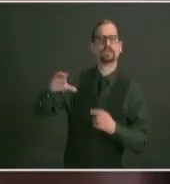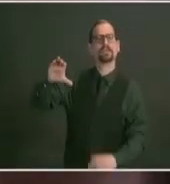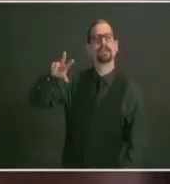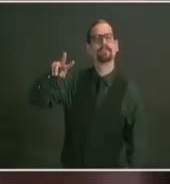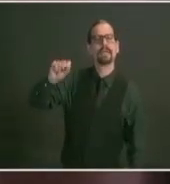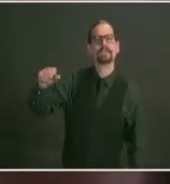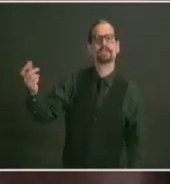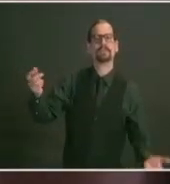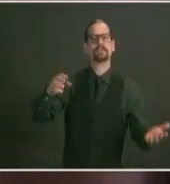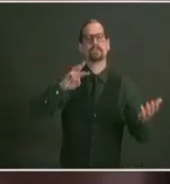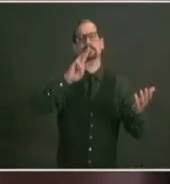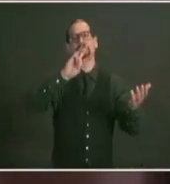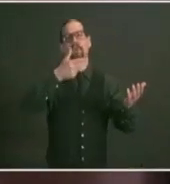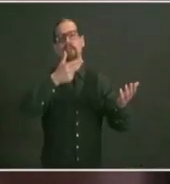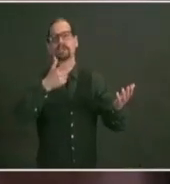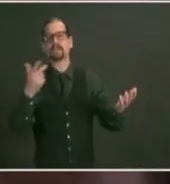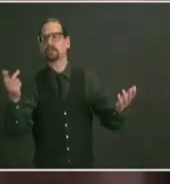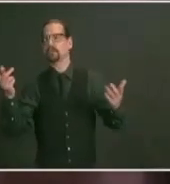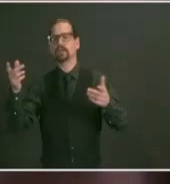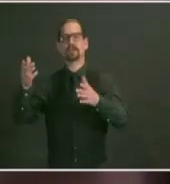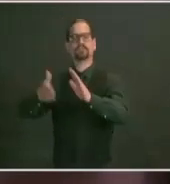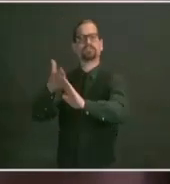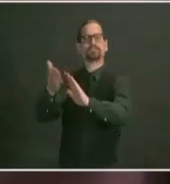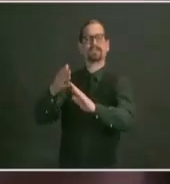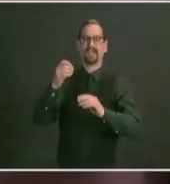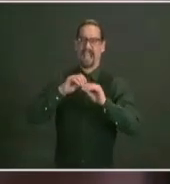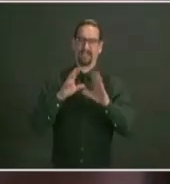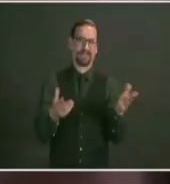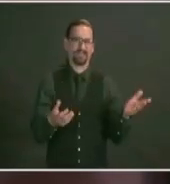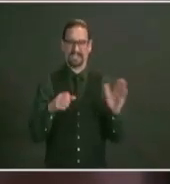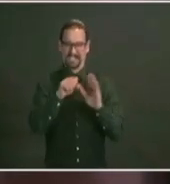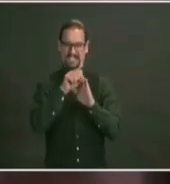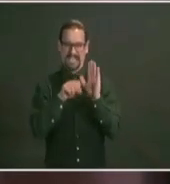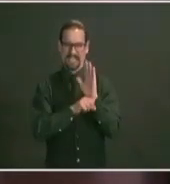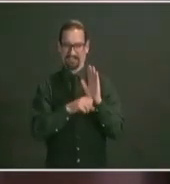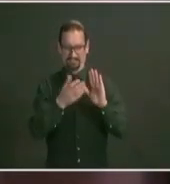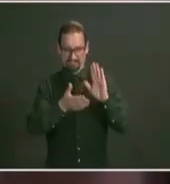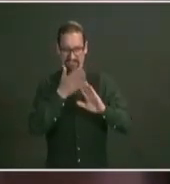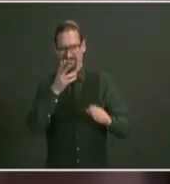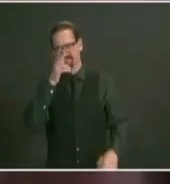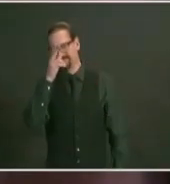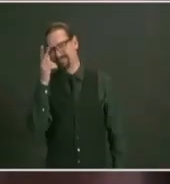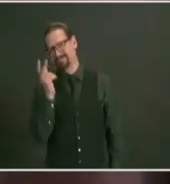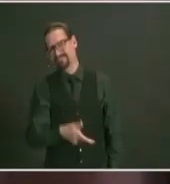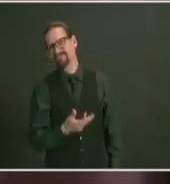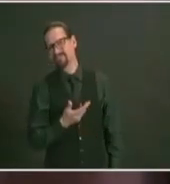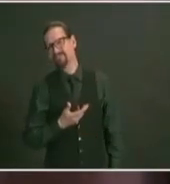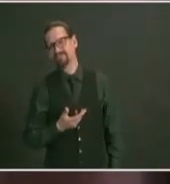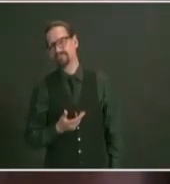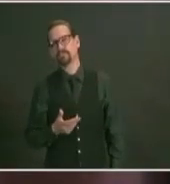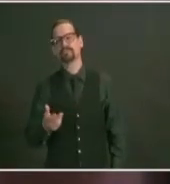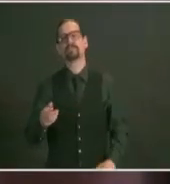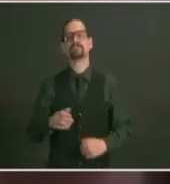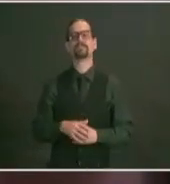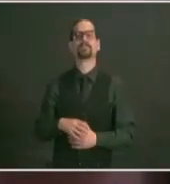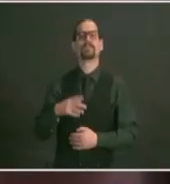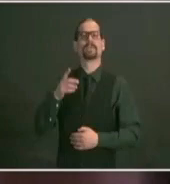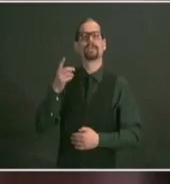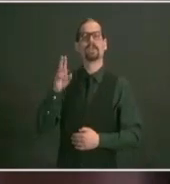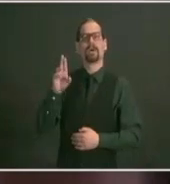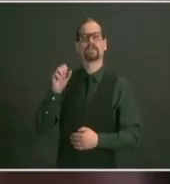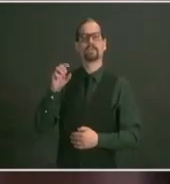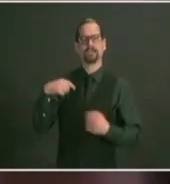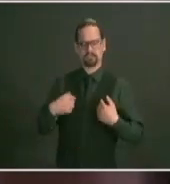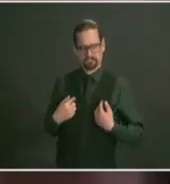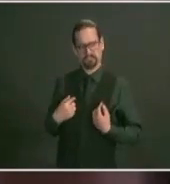the task so the state is absolutely up to the task what i described earlier is the